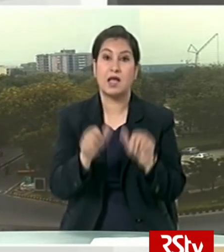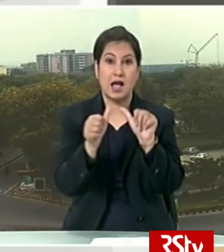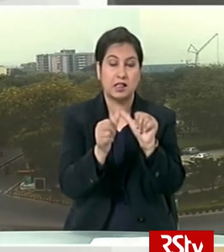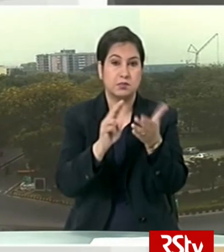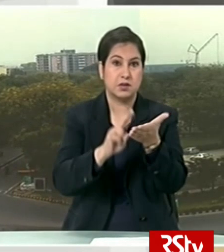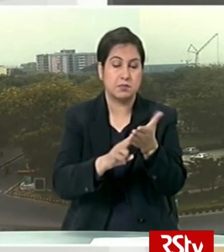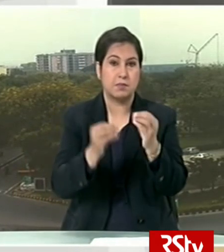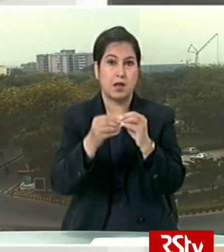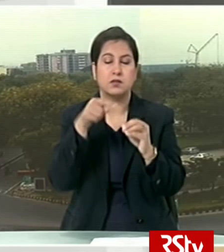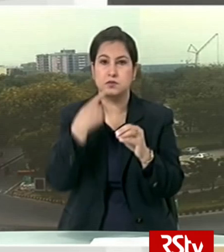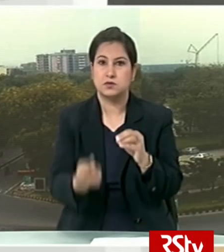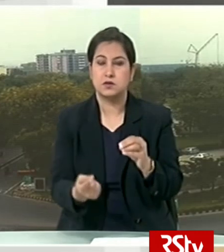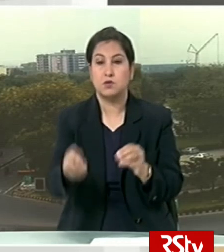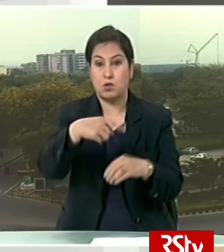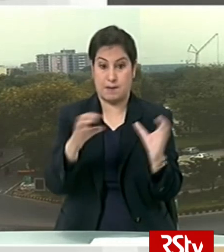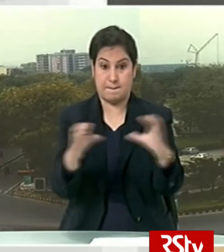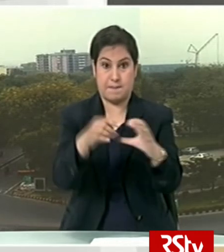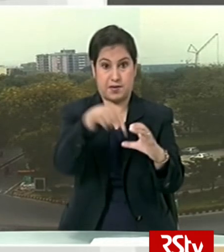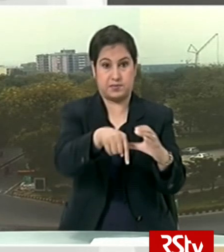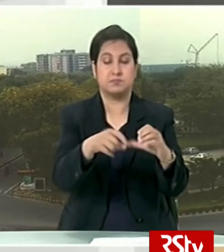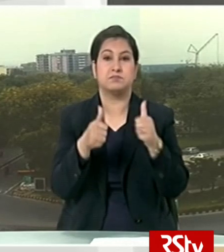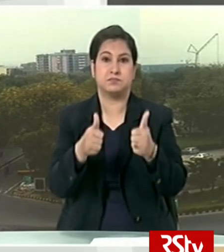hashtag atmanirbhubhar package